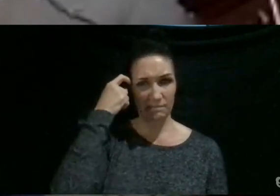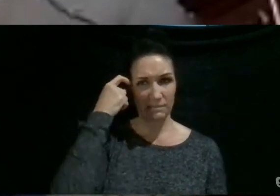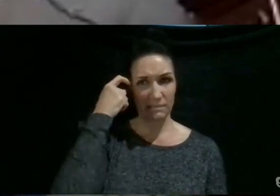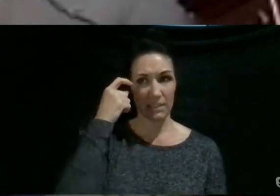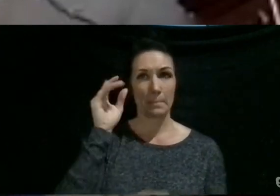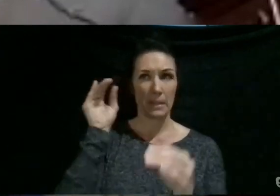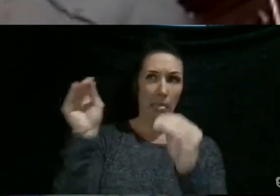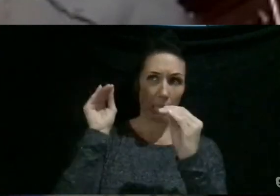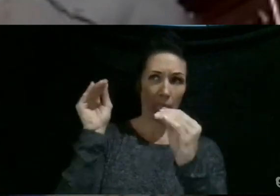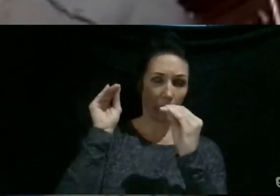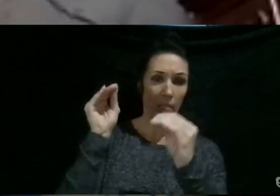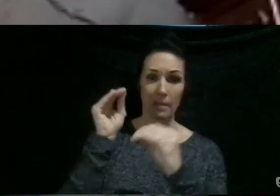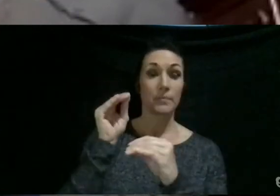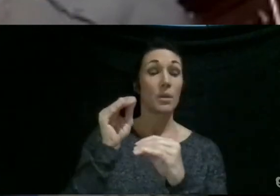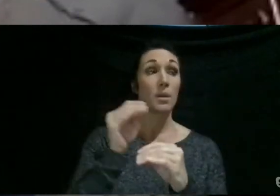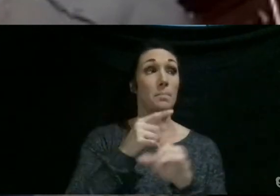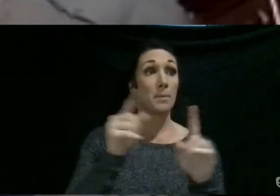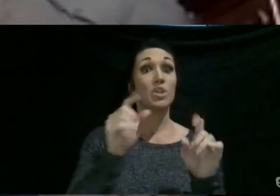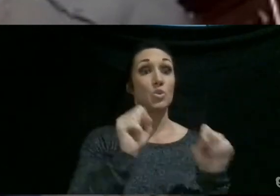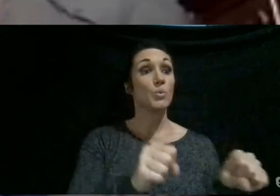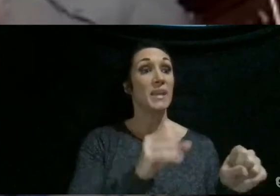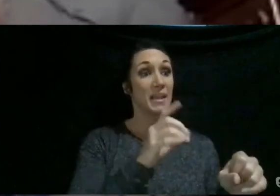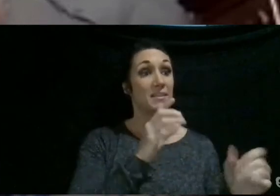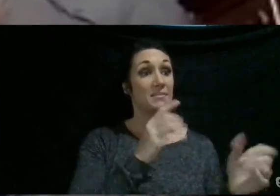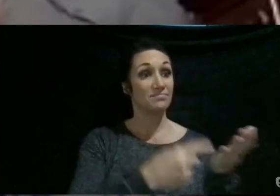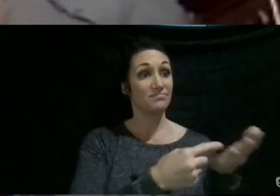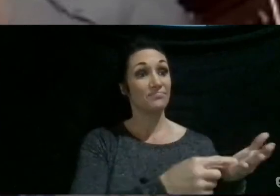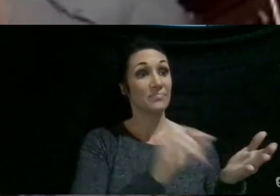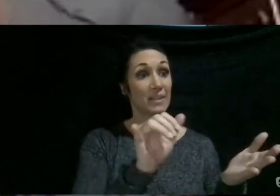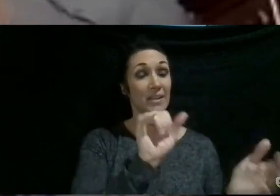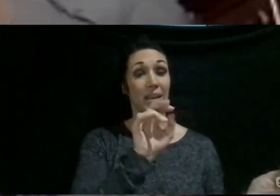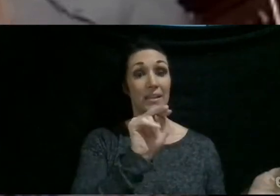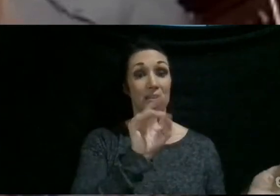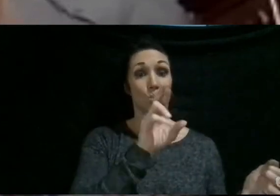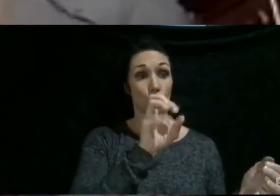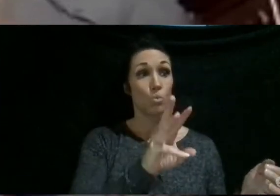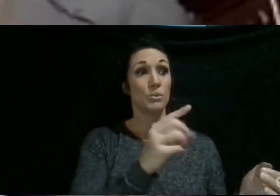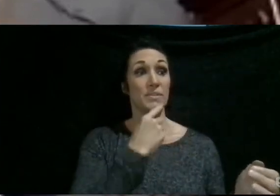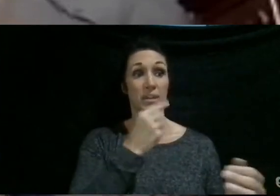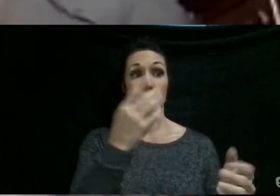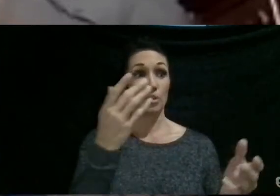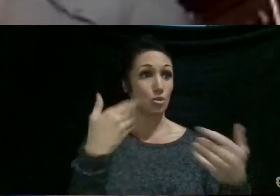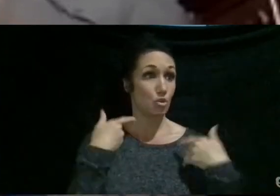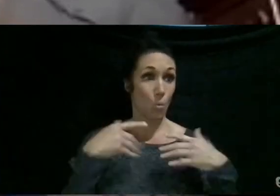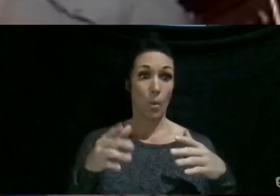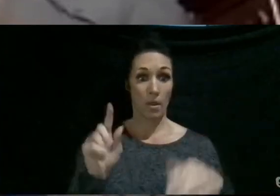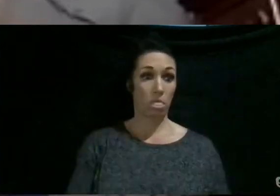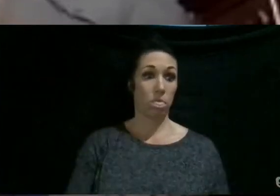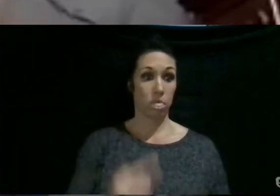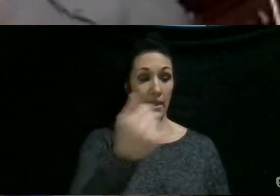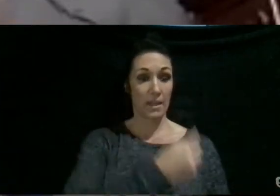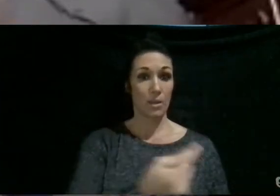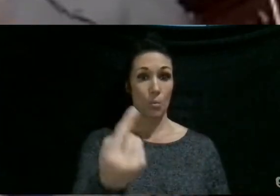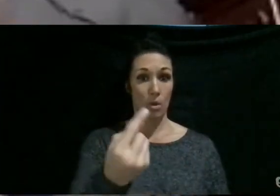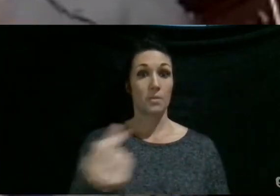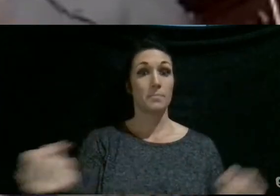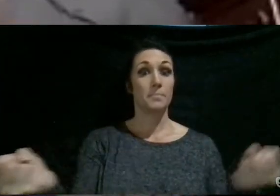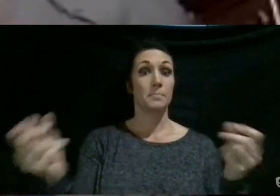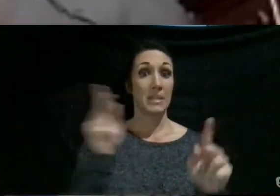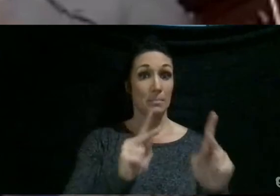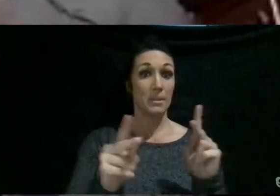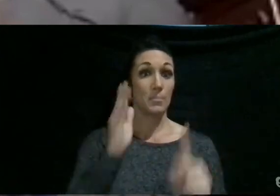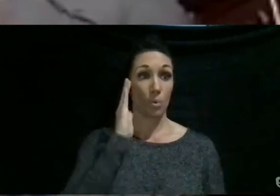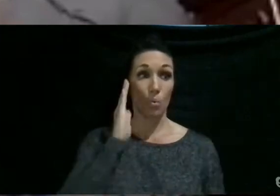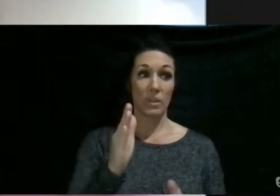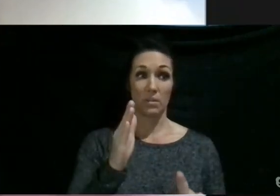remember that like, oh, you can talk about it at school. But like Andrew said, you don't want to offend anybody because there's a lot of people that'll get offended.